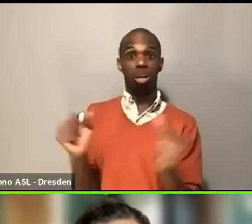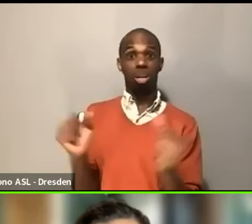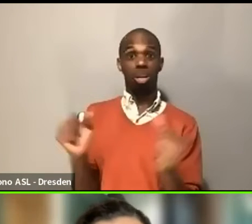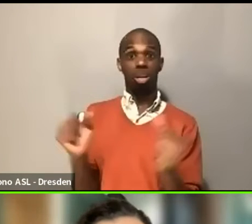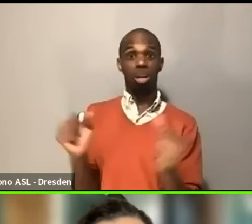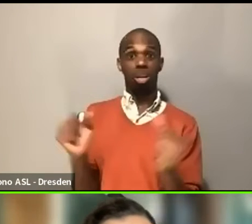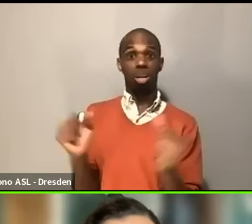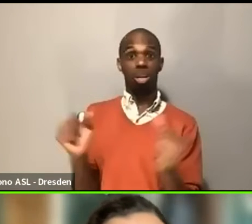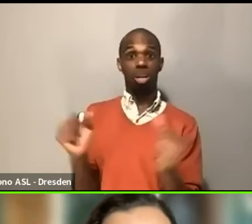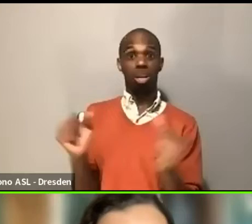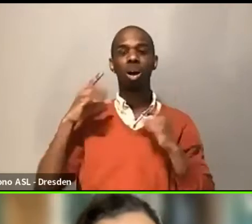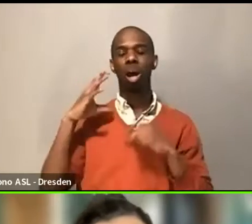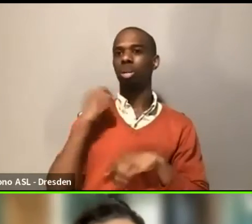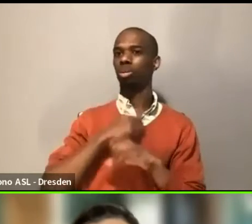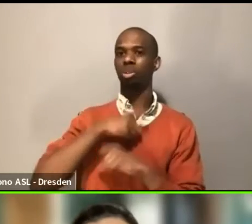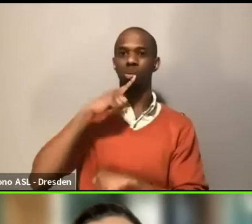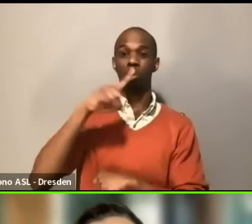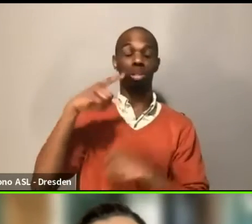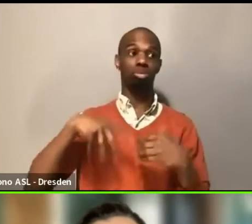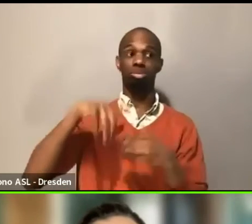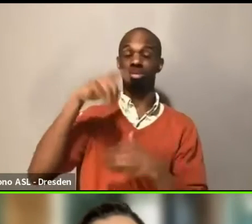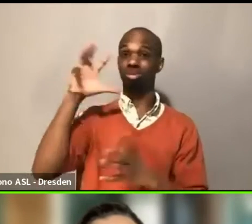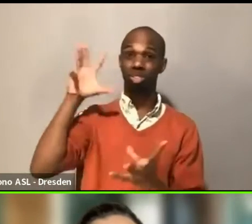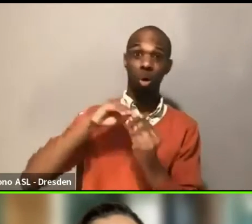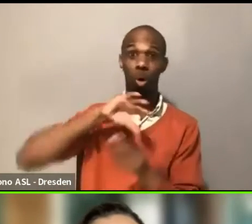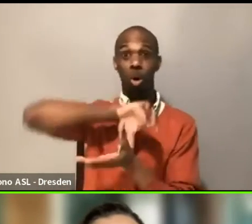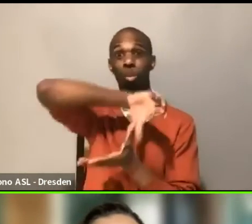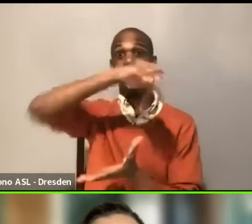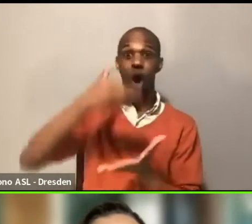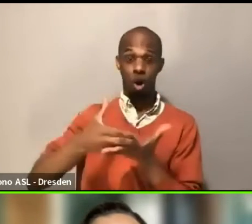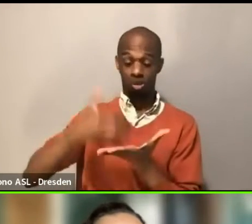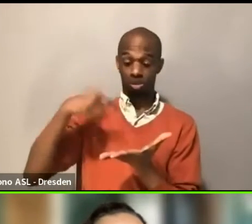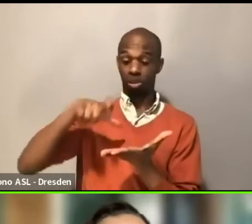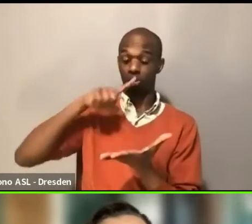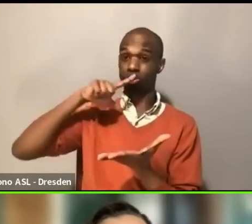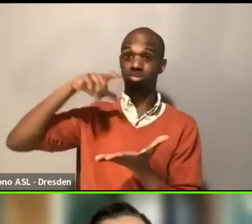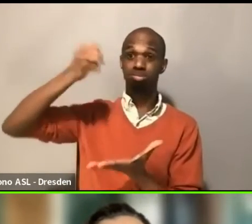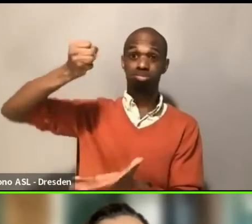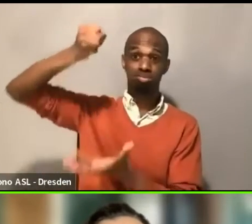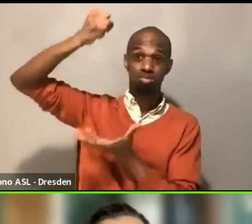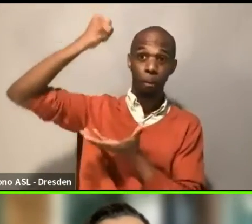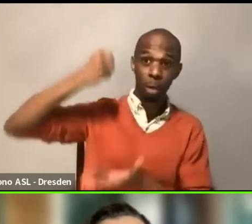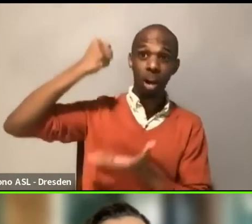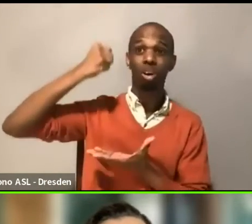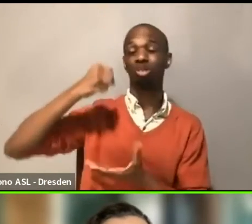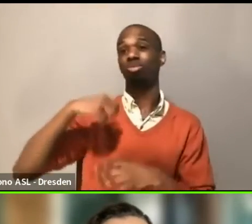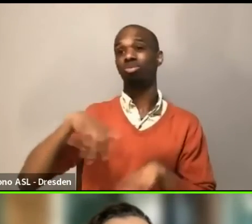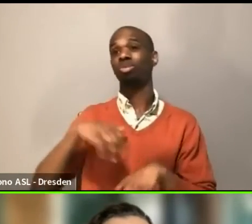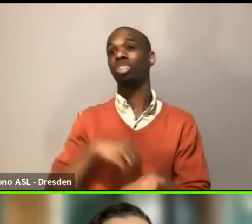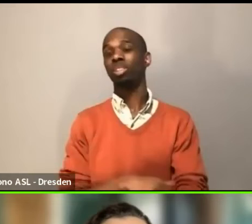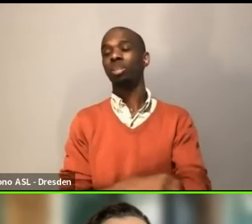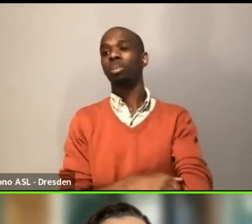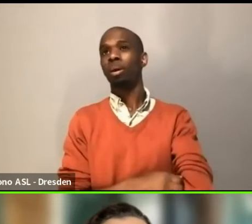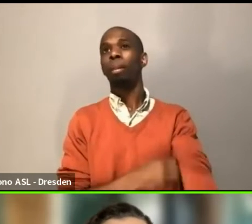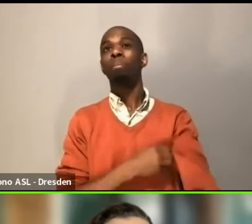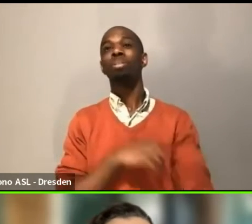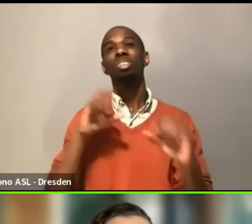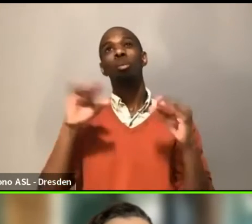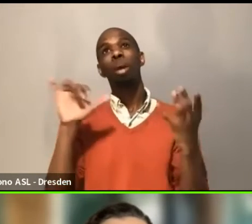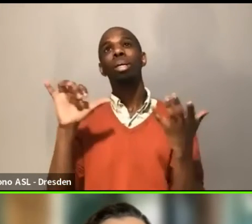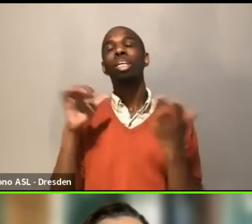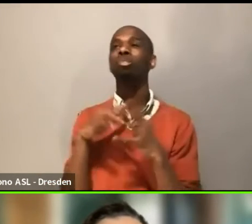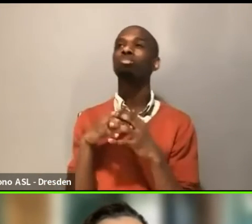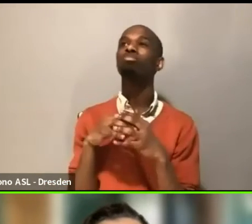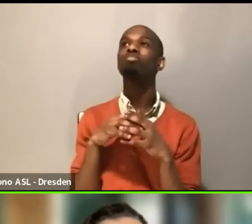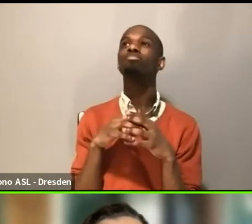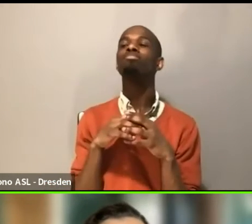imagined. Right. Like it's like, I don't know, like, and I guess it could be the perfect storm that everybody then suddenly decides